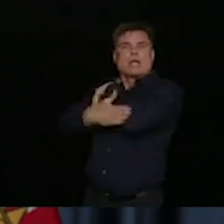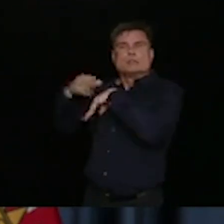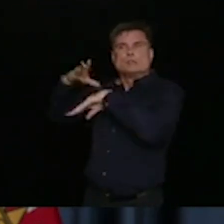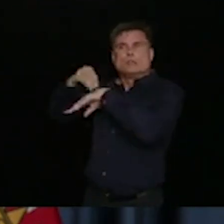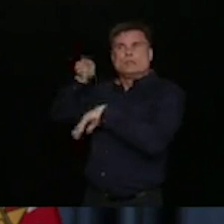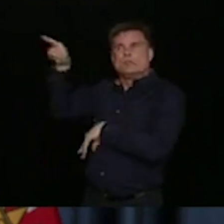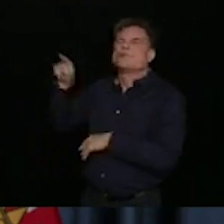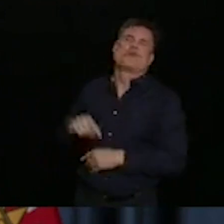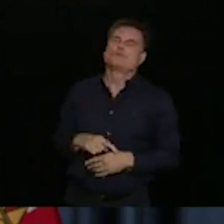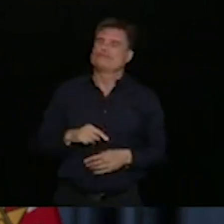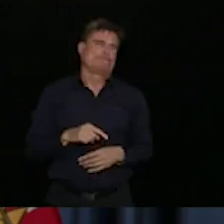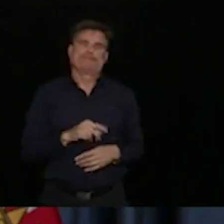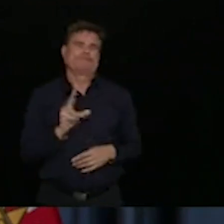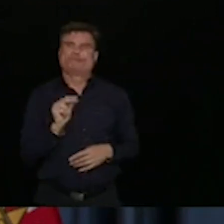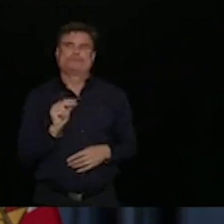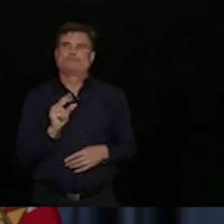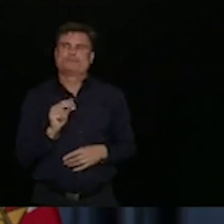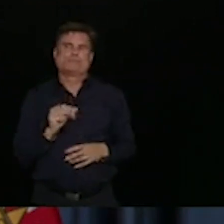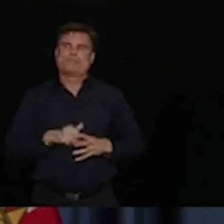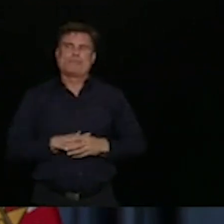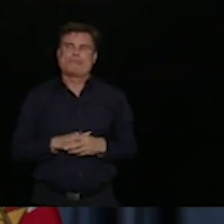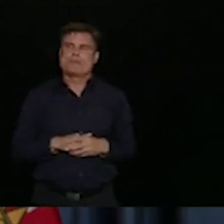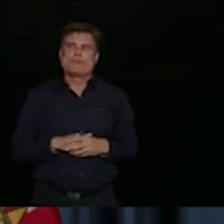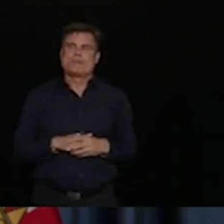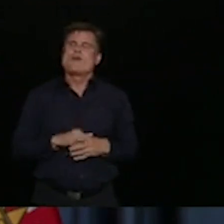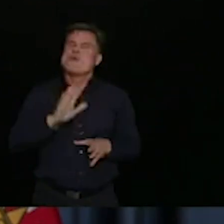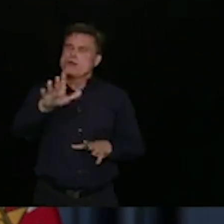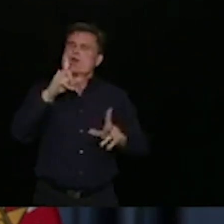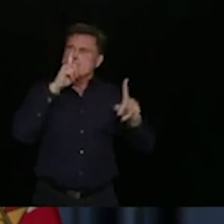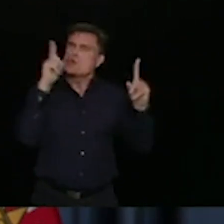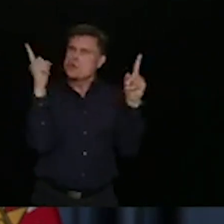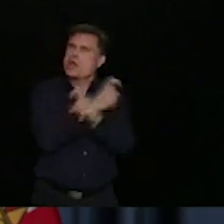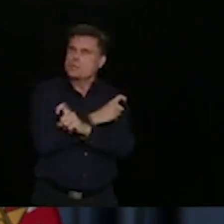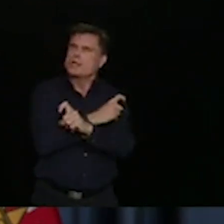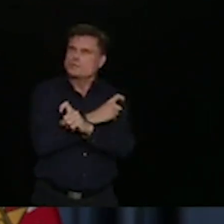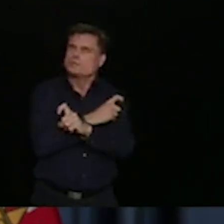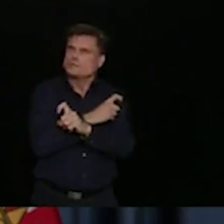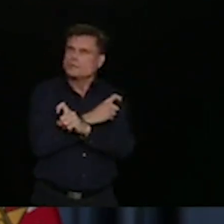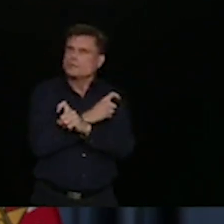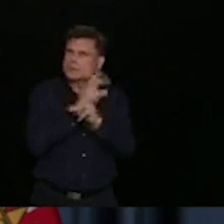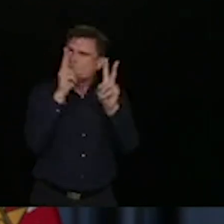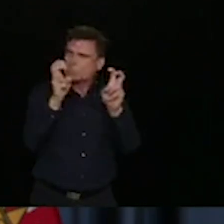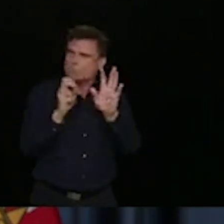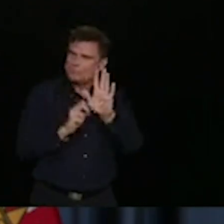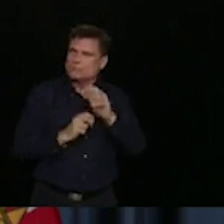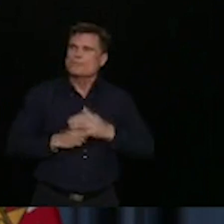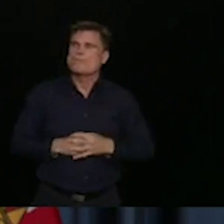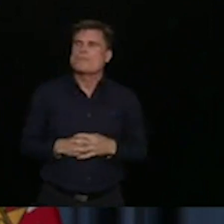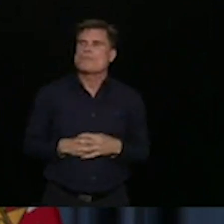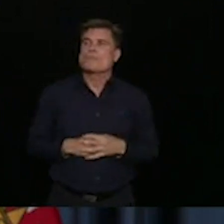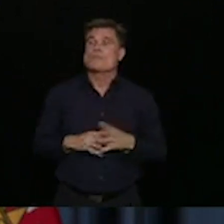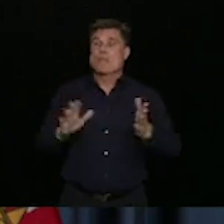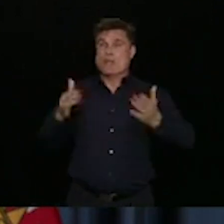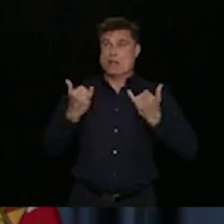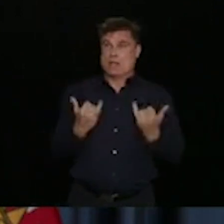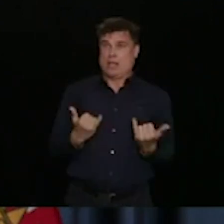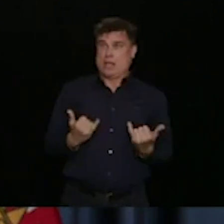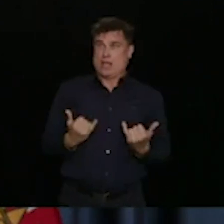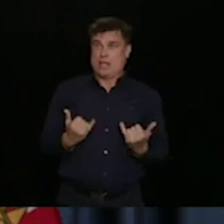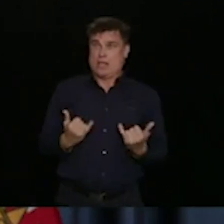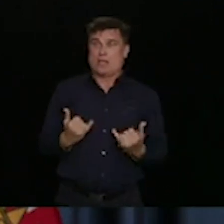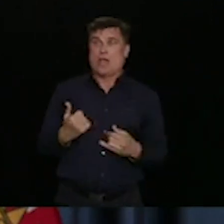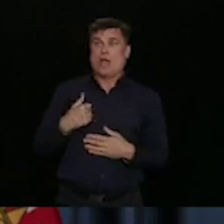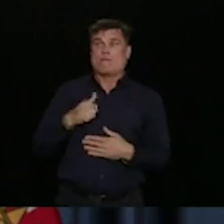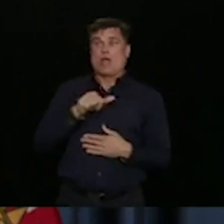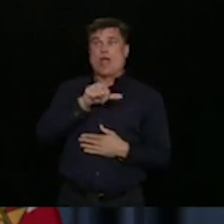response to a complex issue. We have, we're in the midst of yet another battle with the